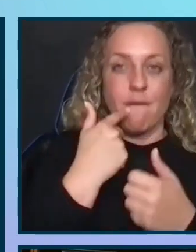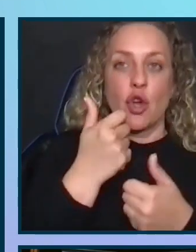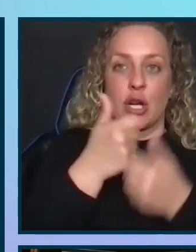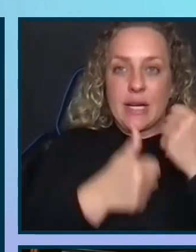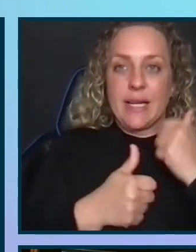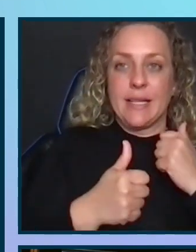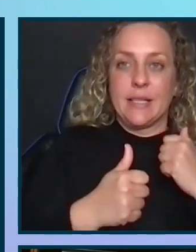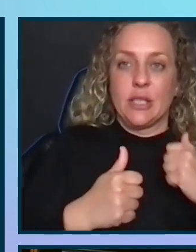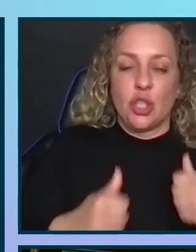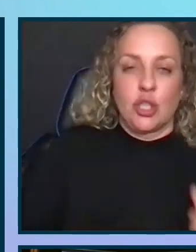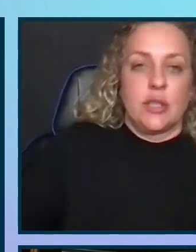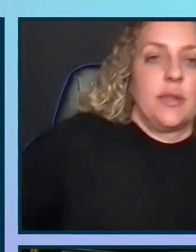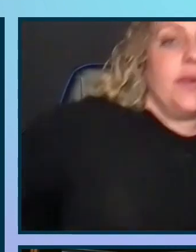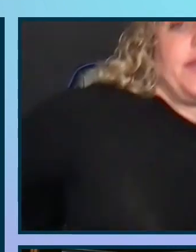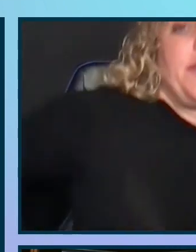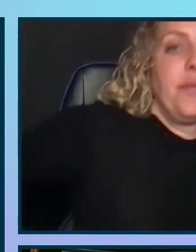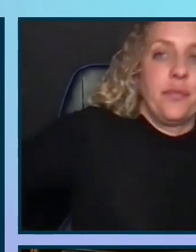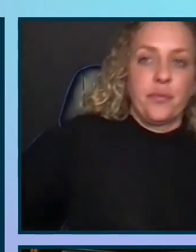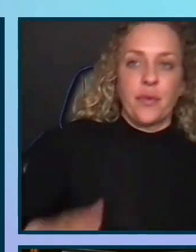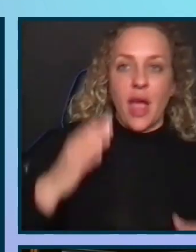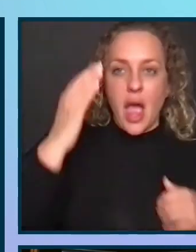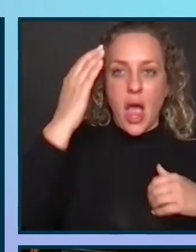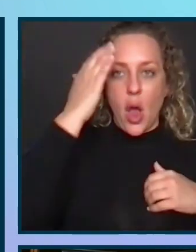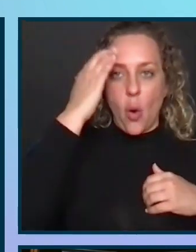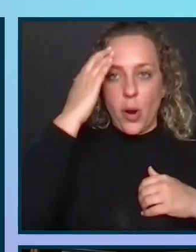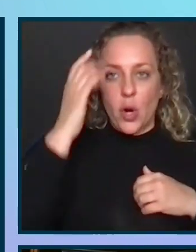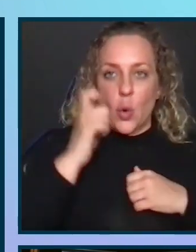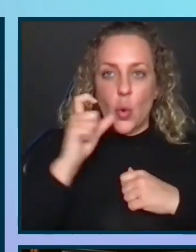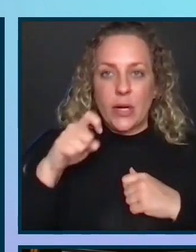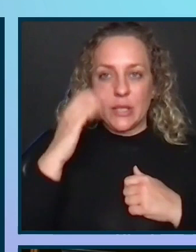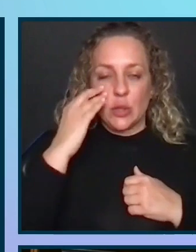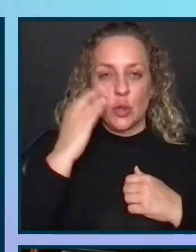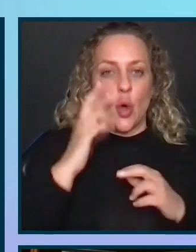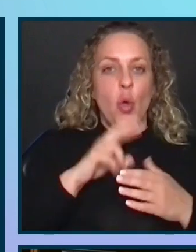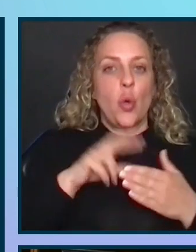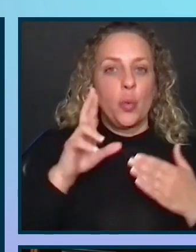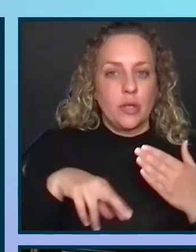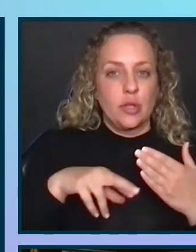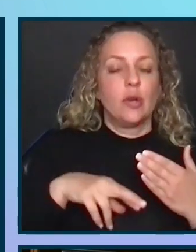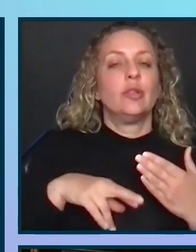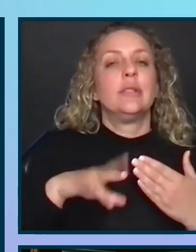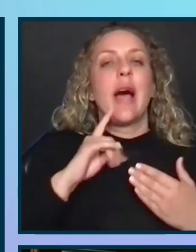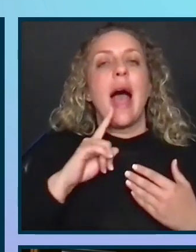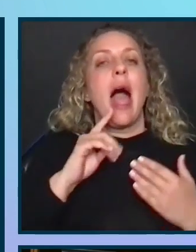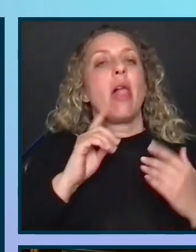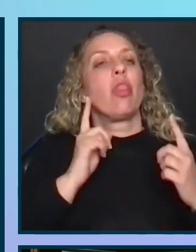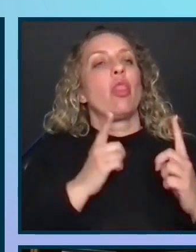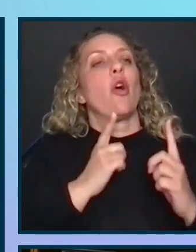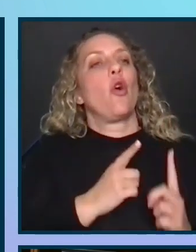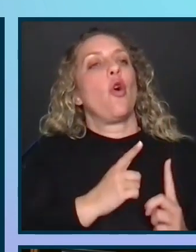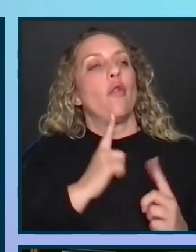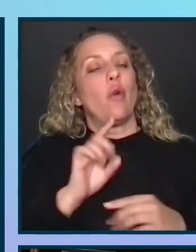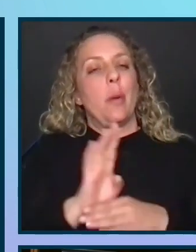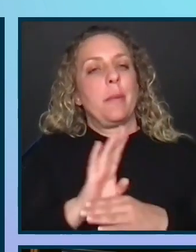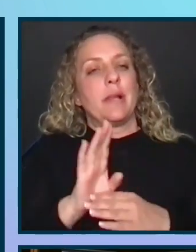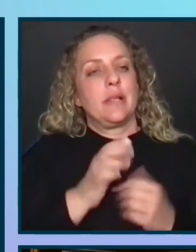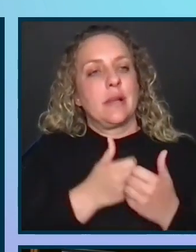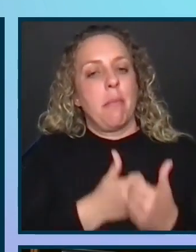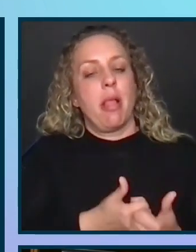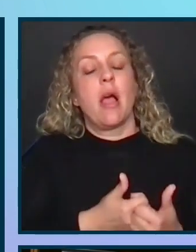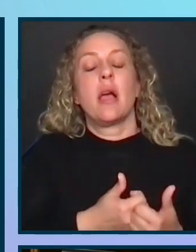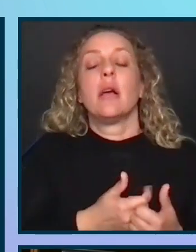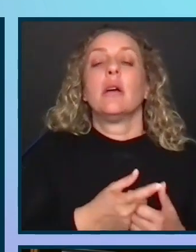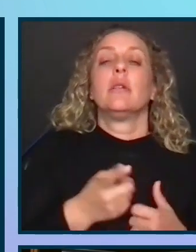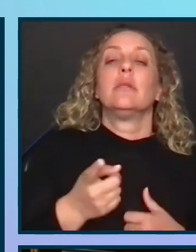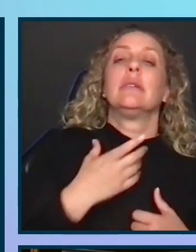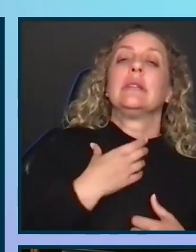stage is for awareness. Who needs to know the results of the assessment and the accessibility goals from business or compliance? The